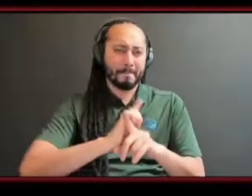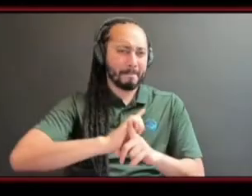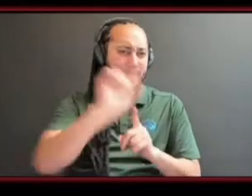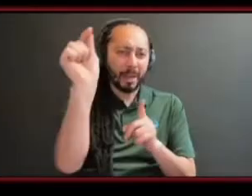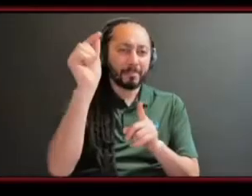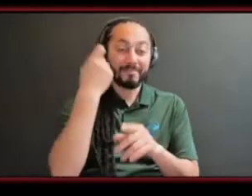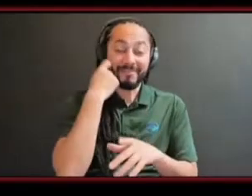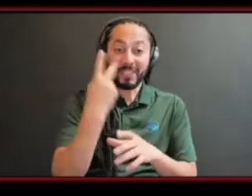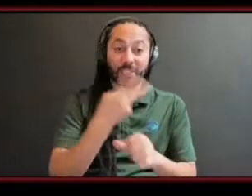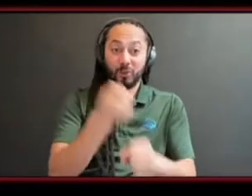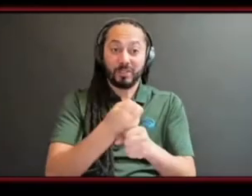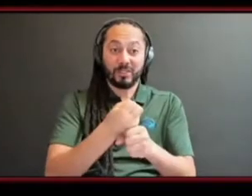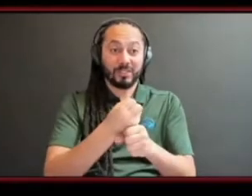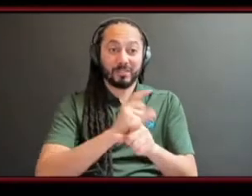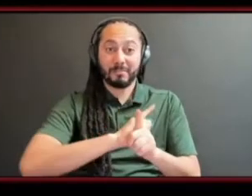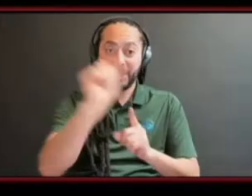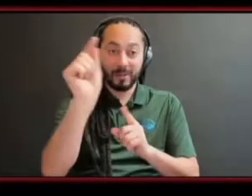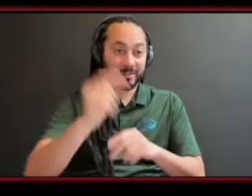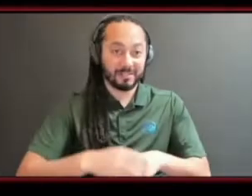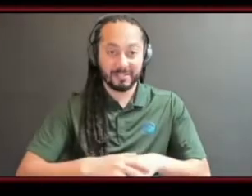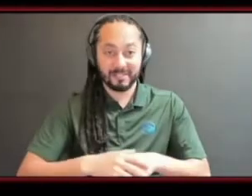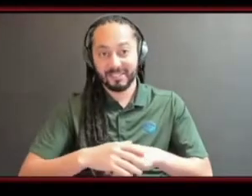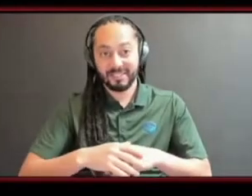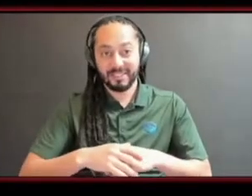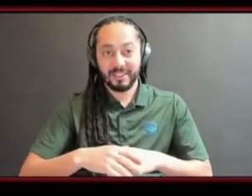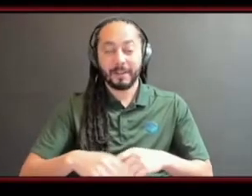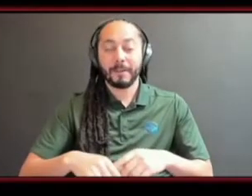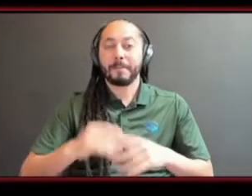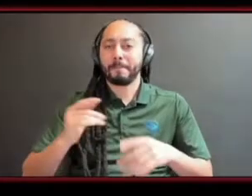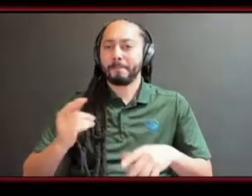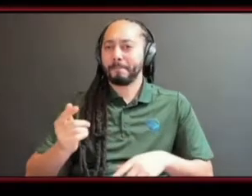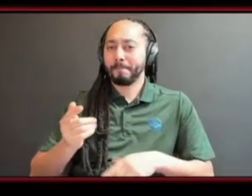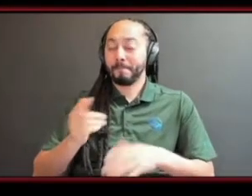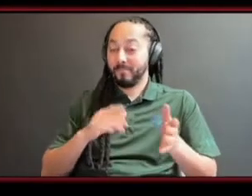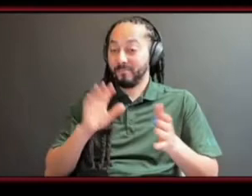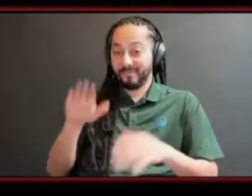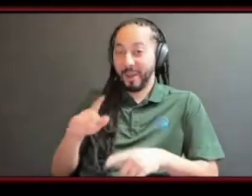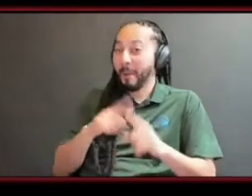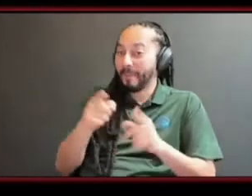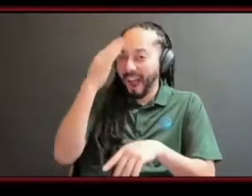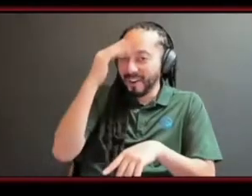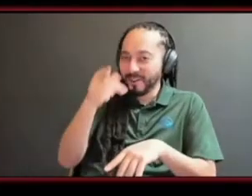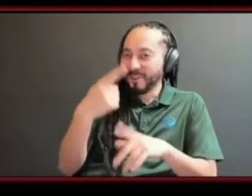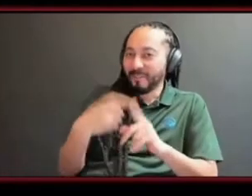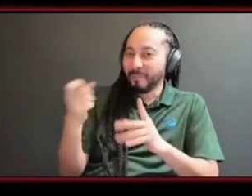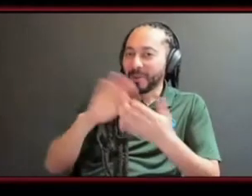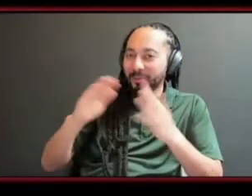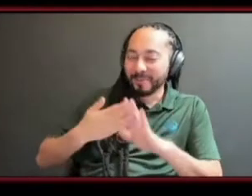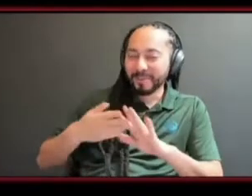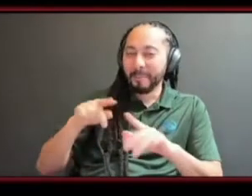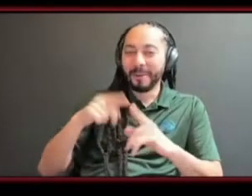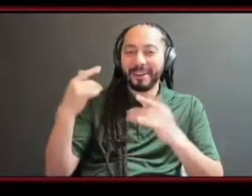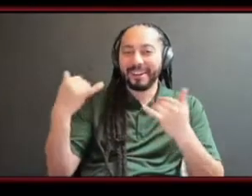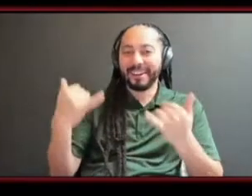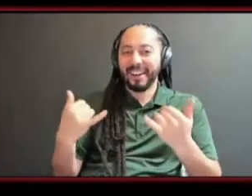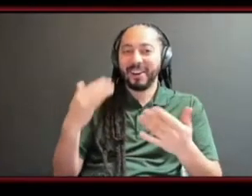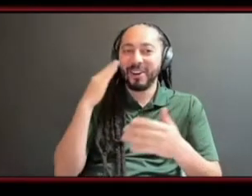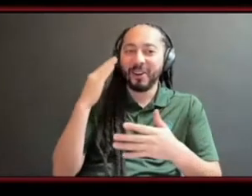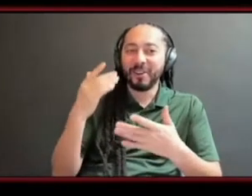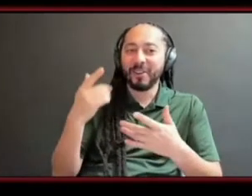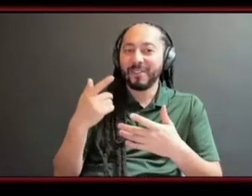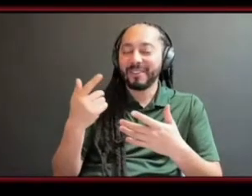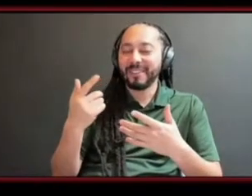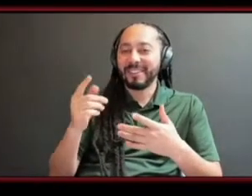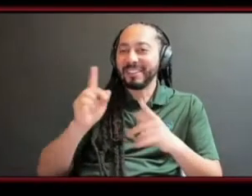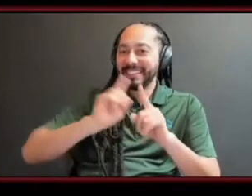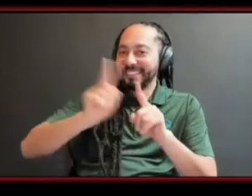kudos to you my brother and like see i knew you from the community but now i know you have uh many you